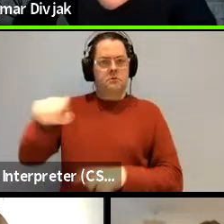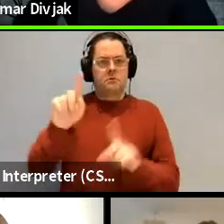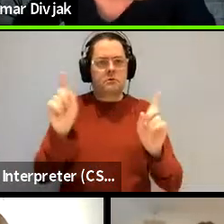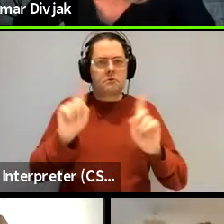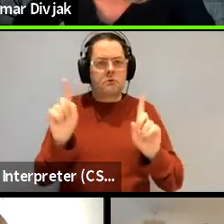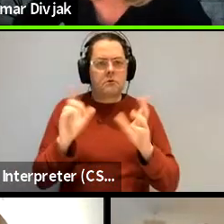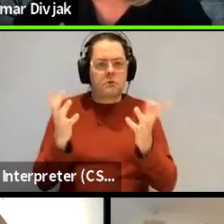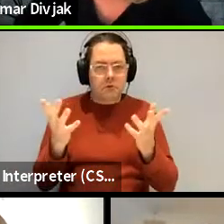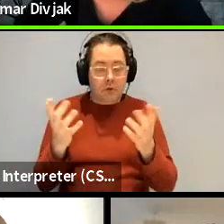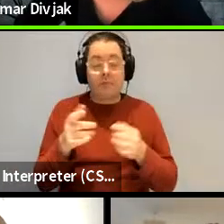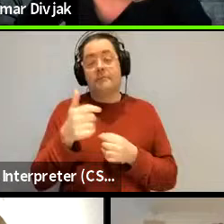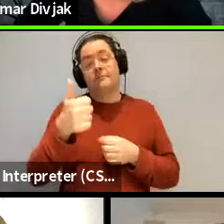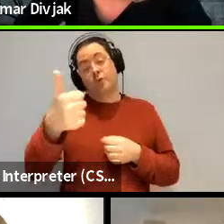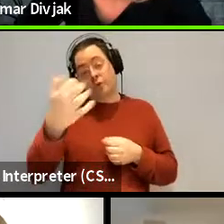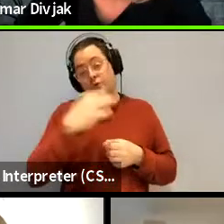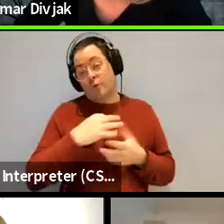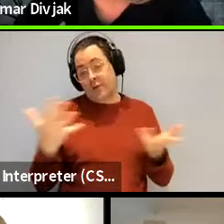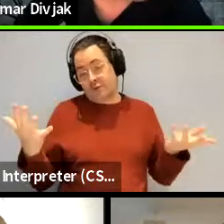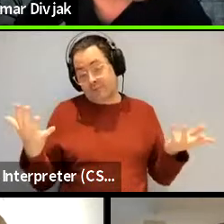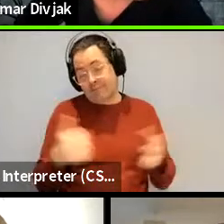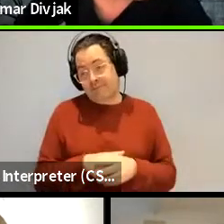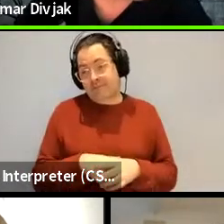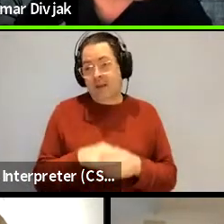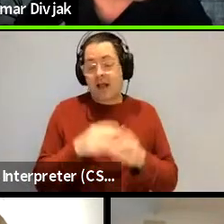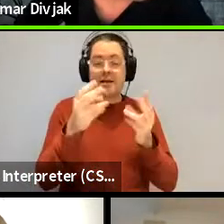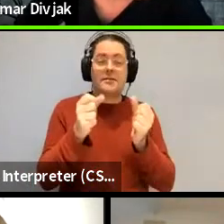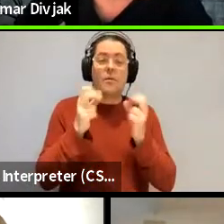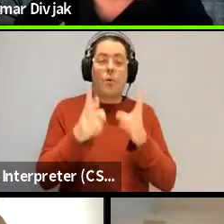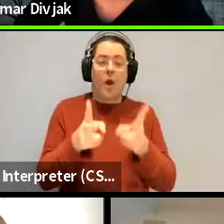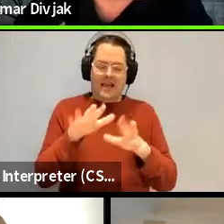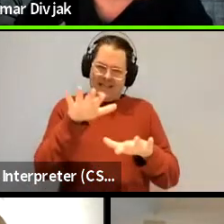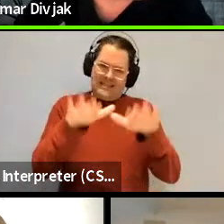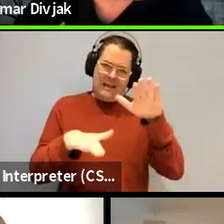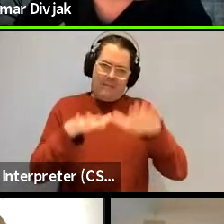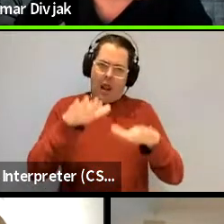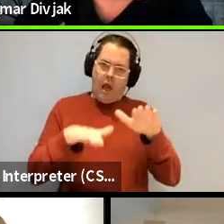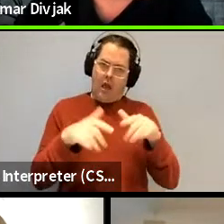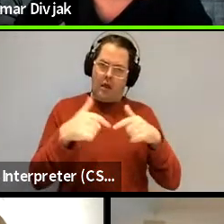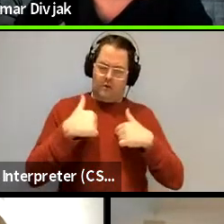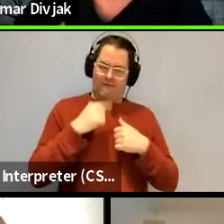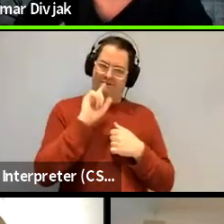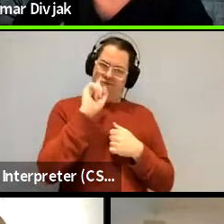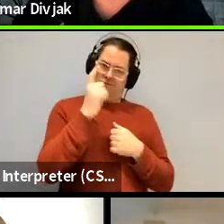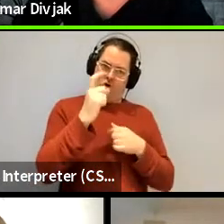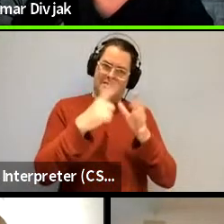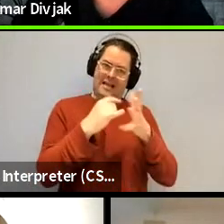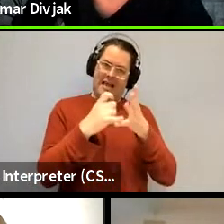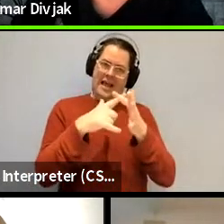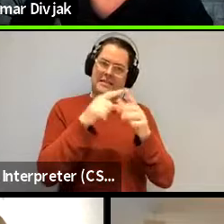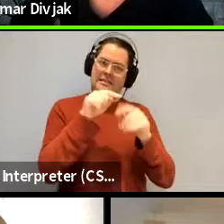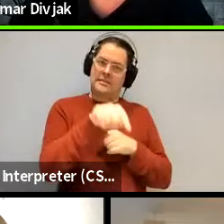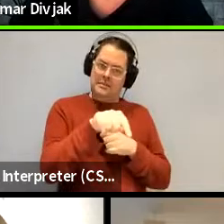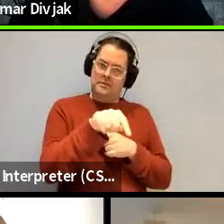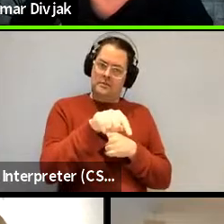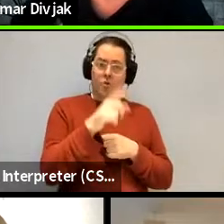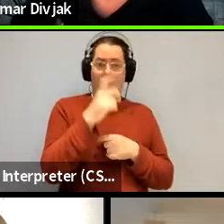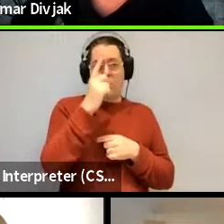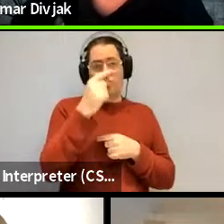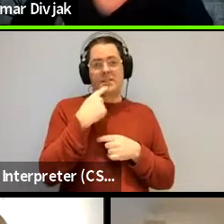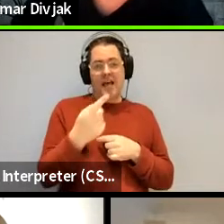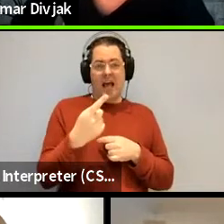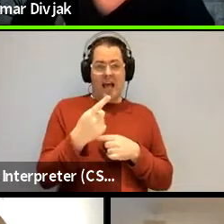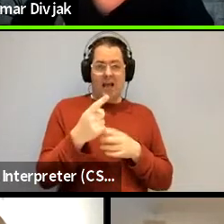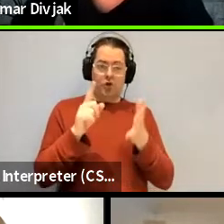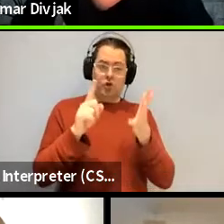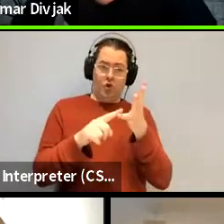in a sense it's similar to what what what we showed in the first case study where you could also say you know the rule is